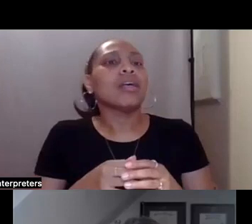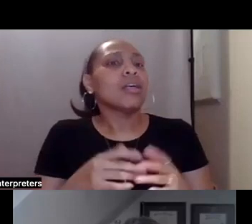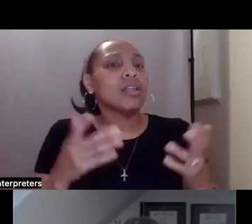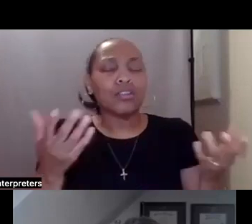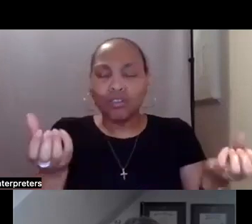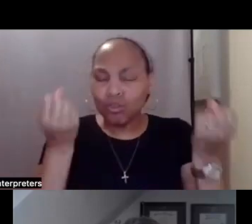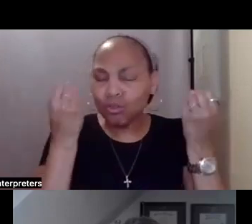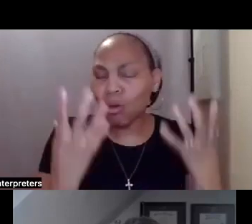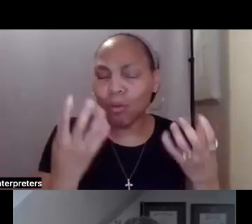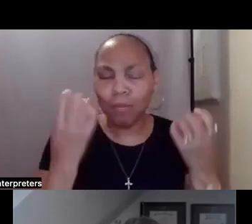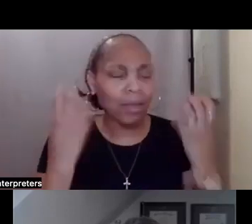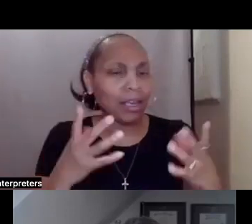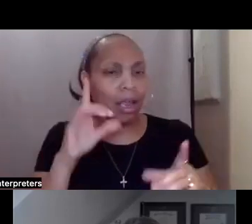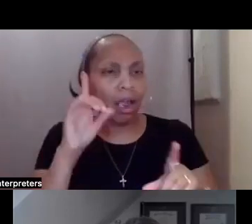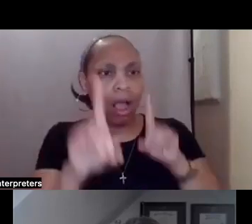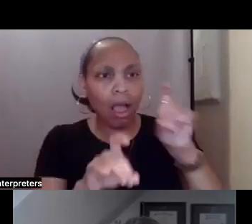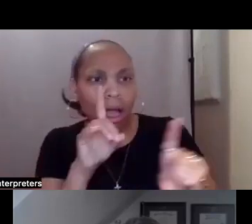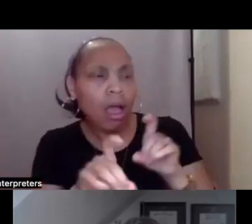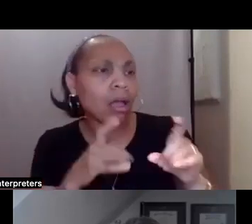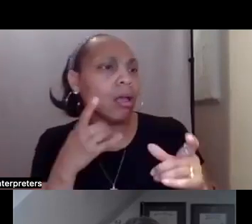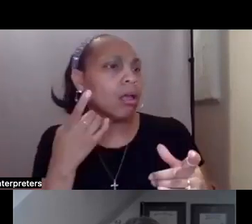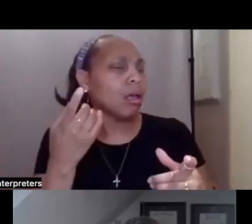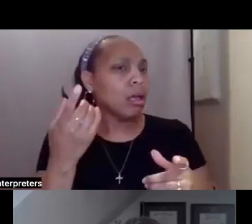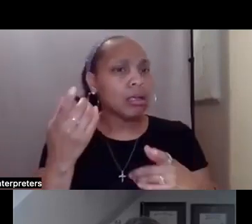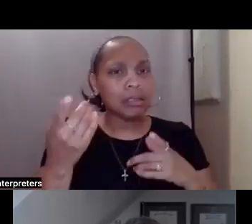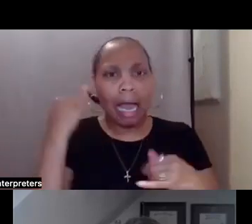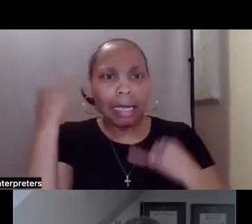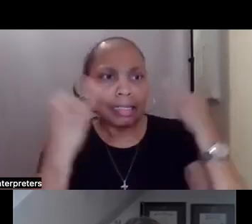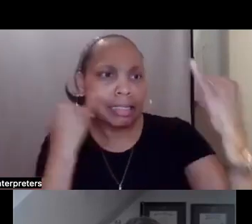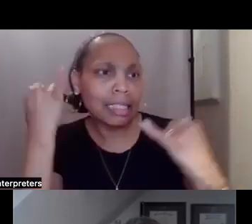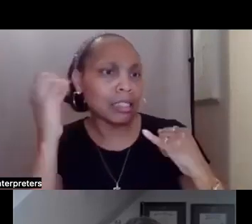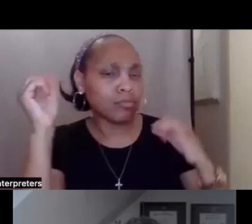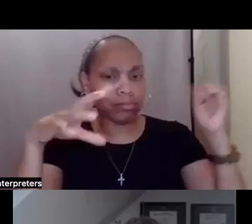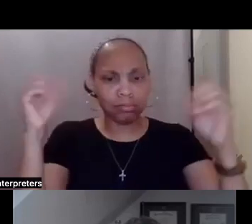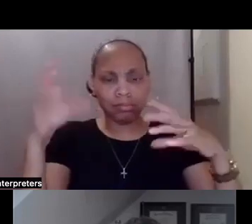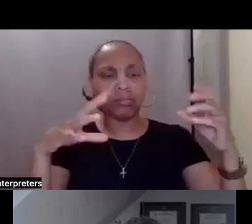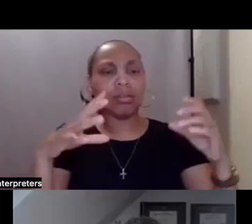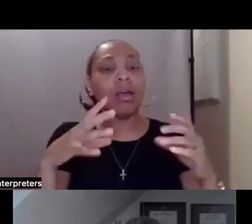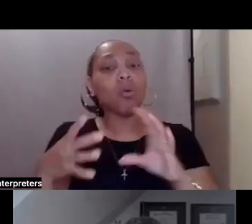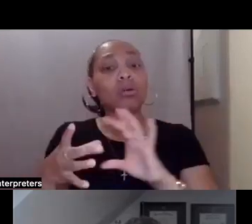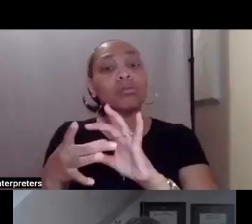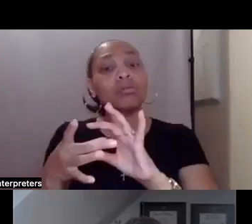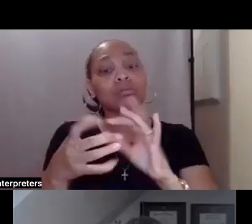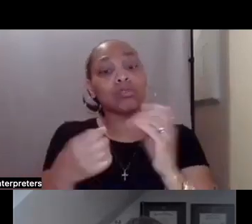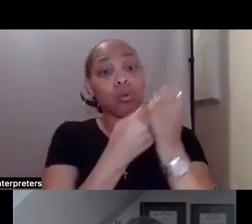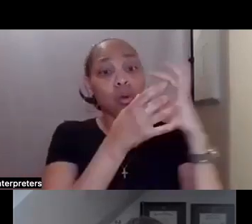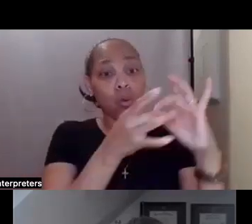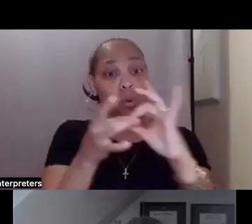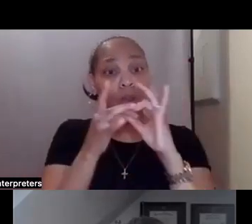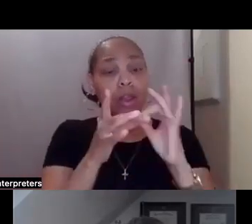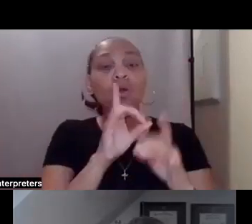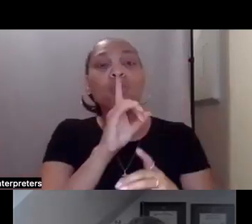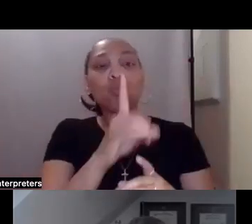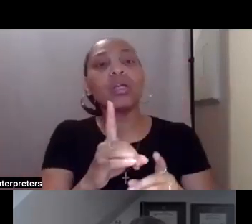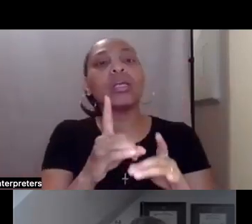these questions and ideas thrown at you. So support coordination really breaks that down for you and walks you through each